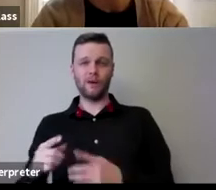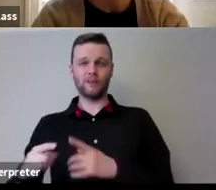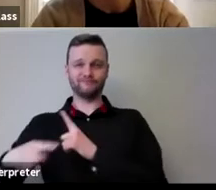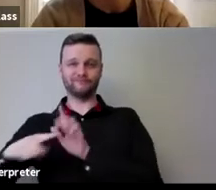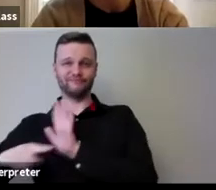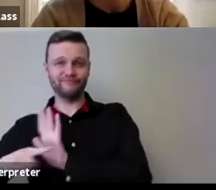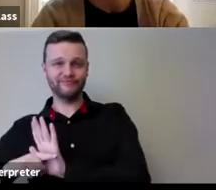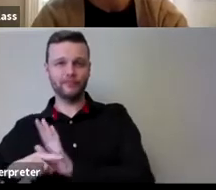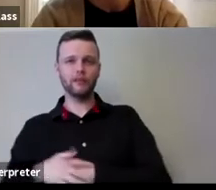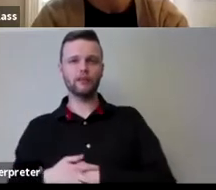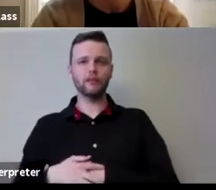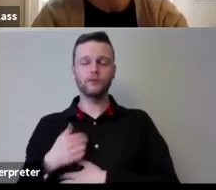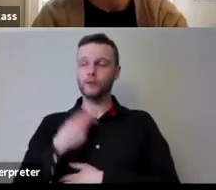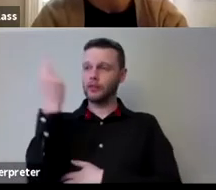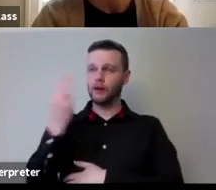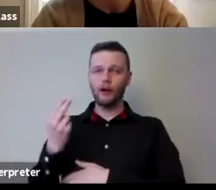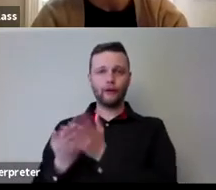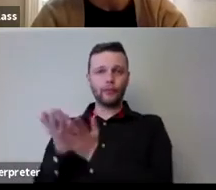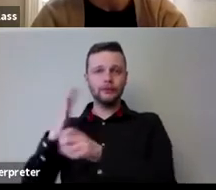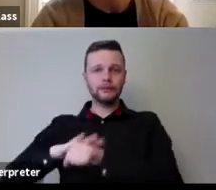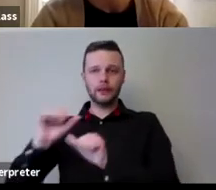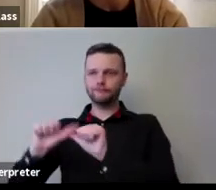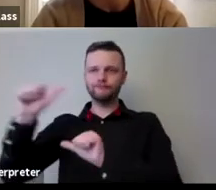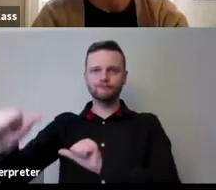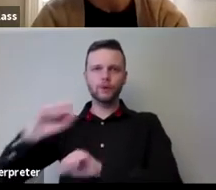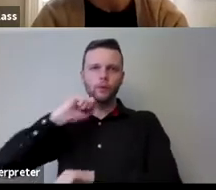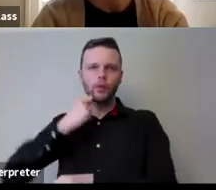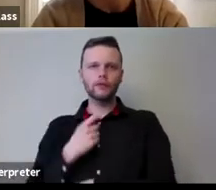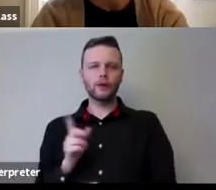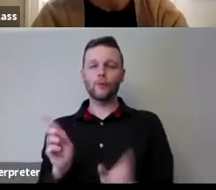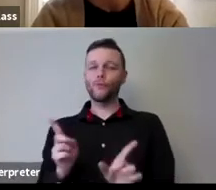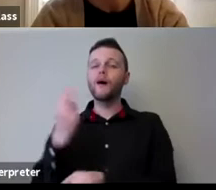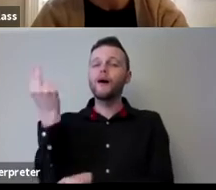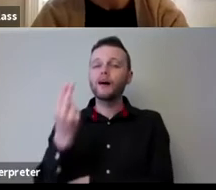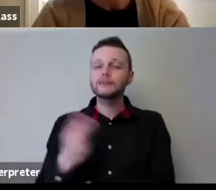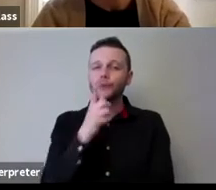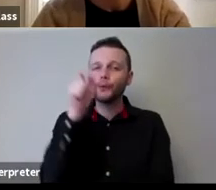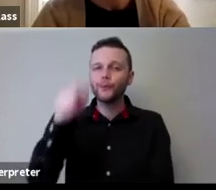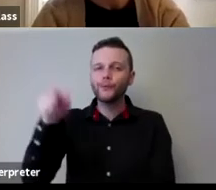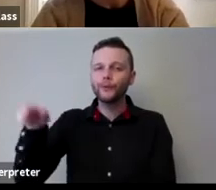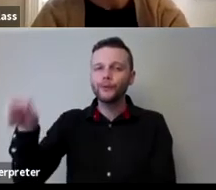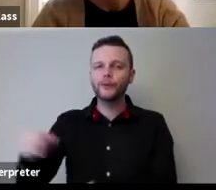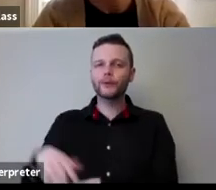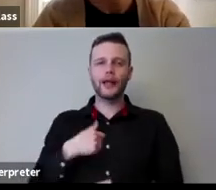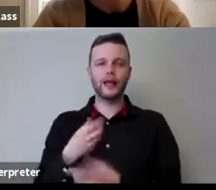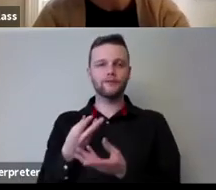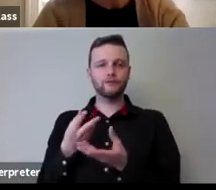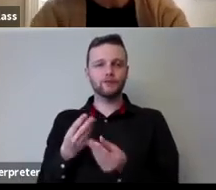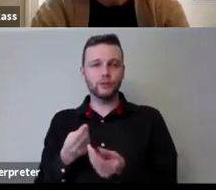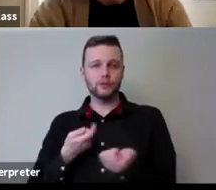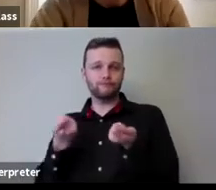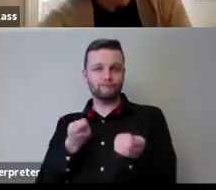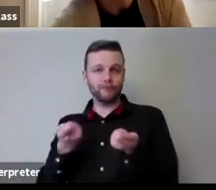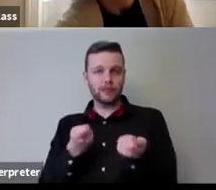what art will outlive this period we're really asking what artists um have the resources to manage this period and what